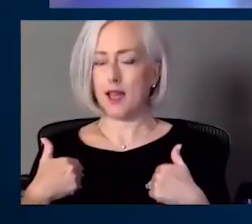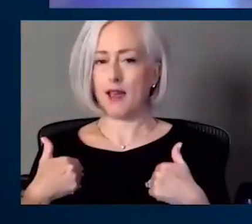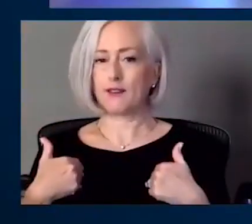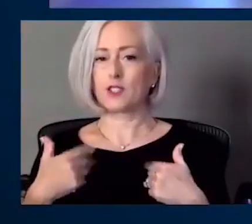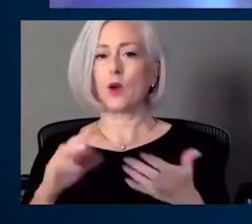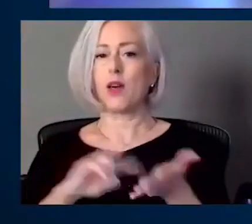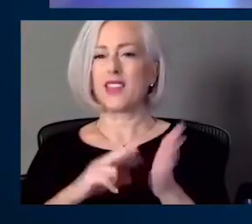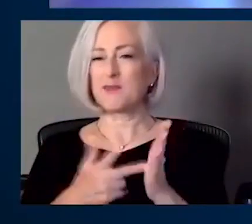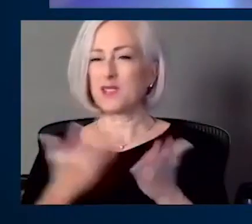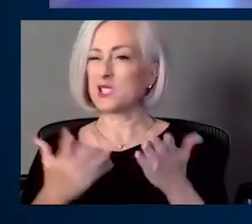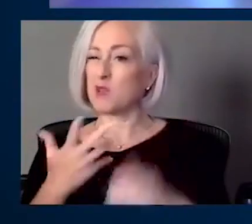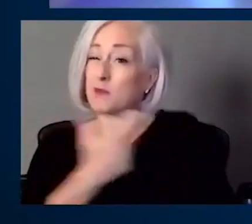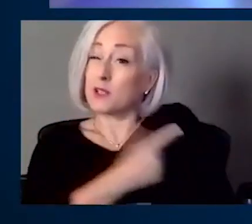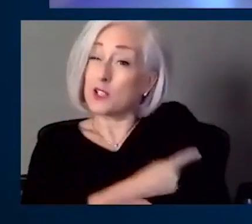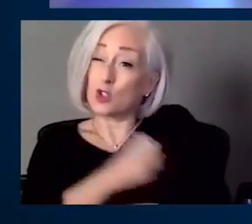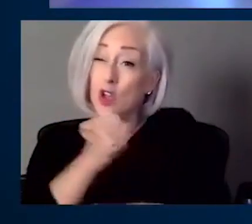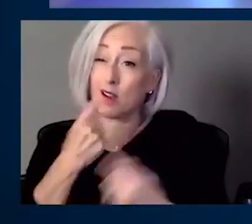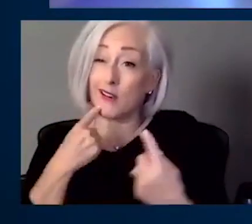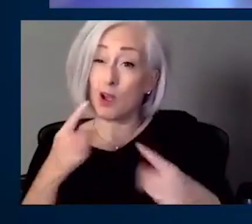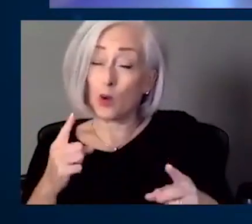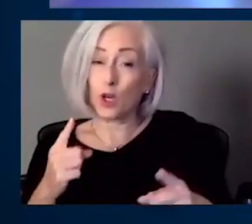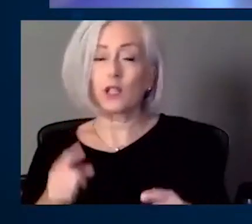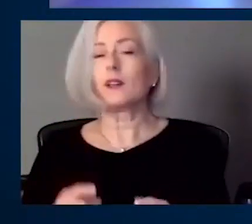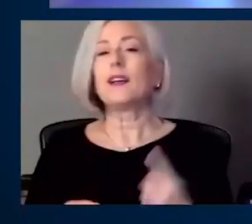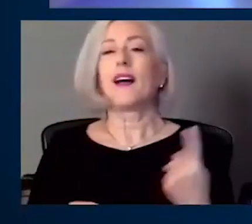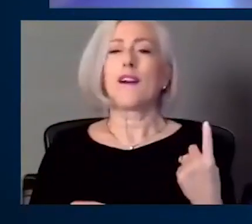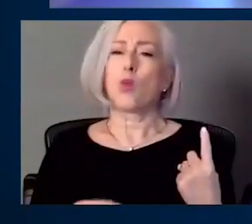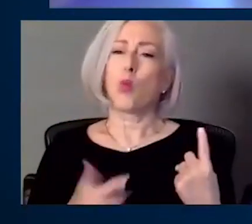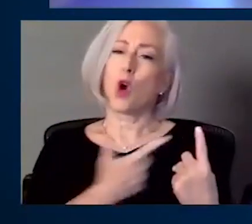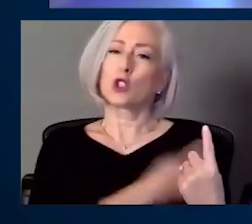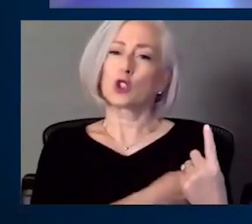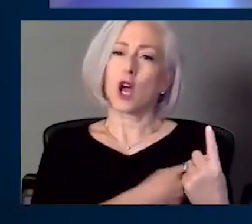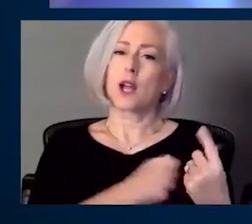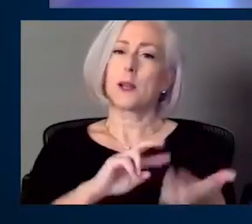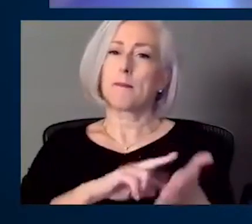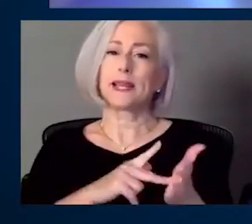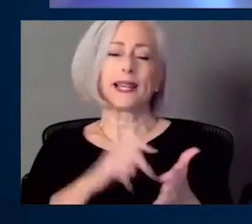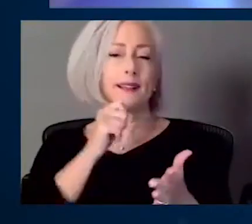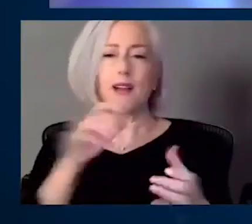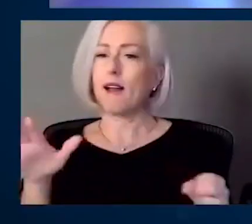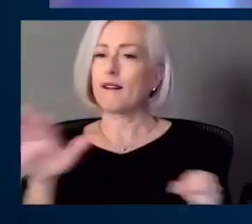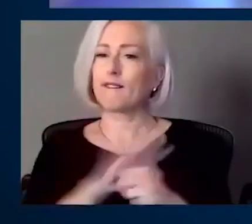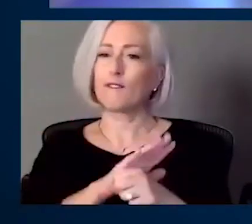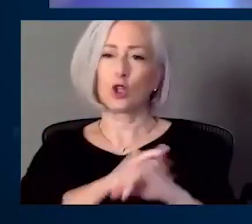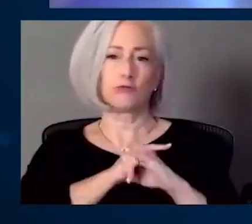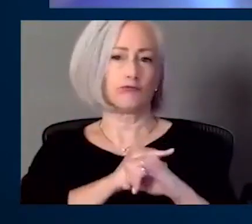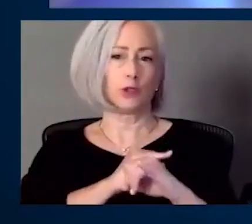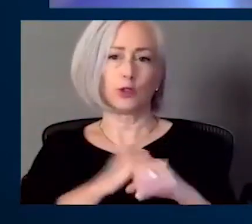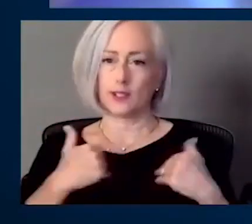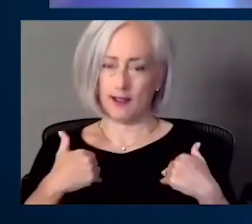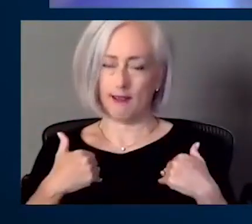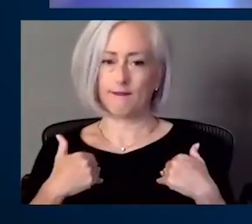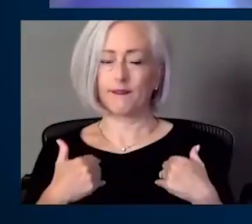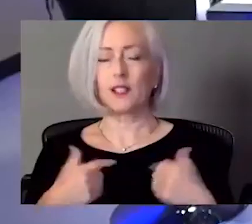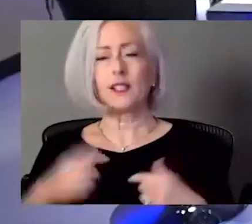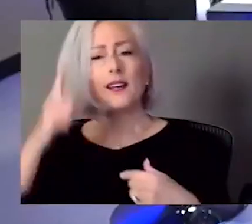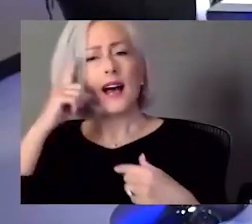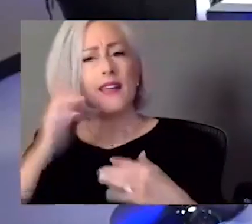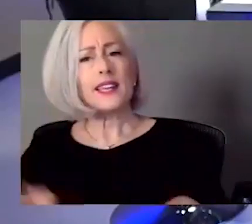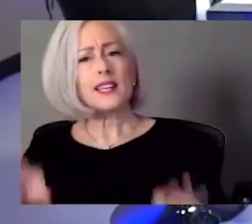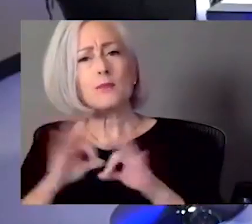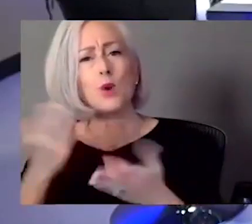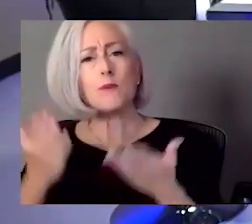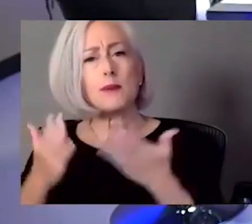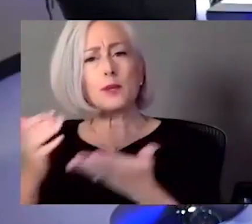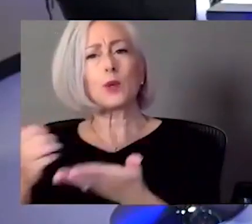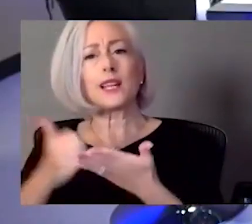maybe take. Well, and again, they're partially vaccinated, so they probably aren't at full immunity anyways. Right. And I think it's important and you might have to help me articulate this because what I don't want